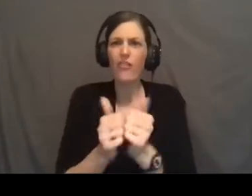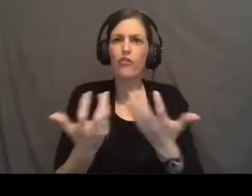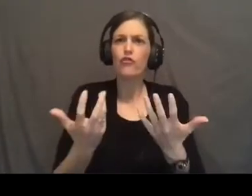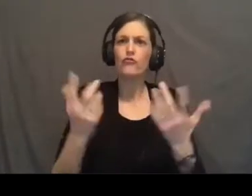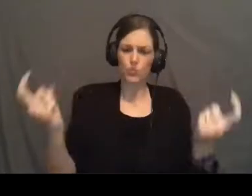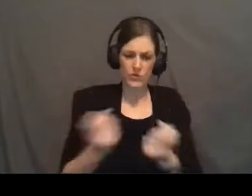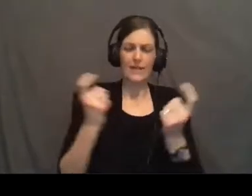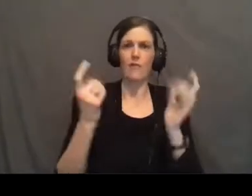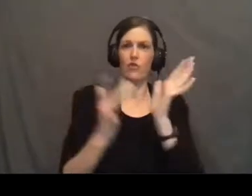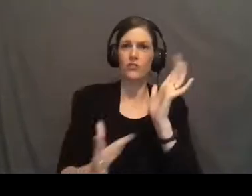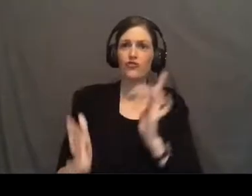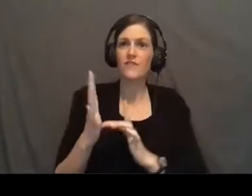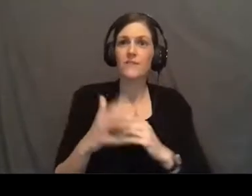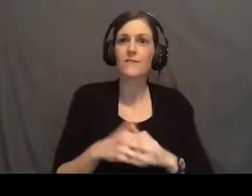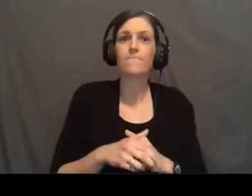celebrate Jesus.